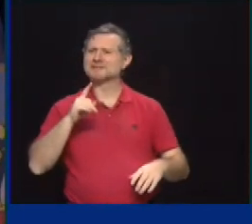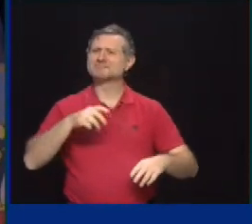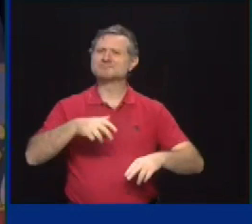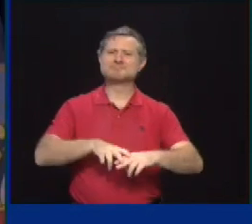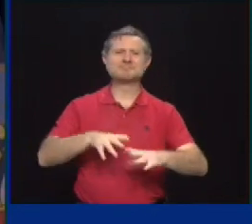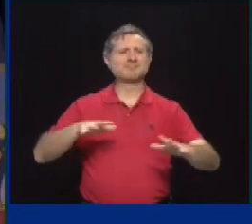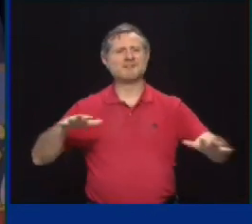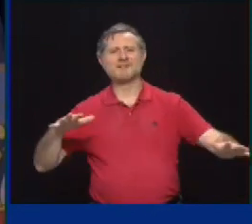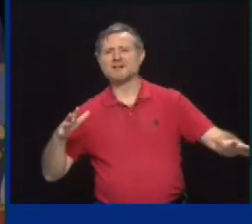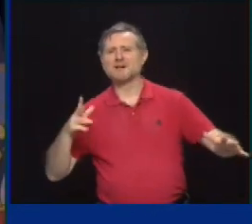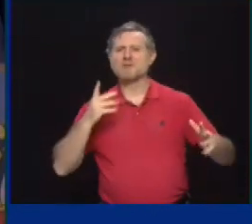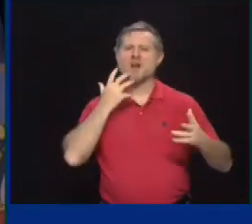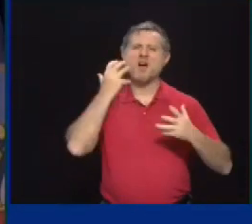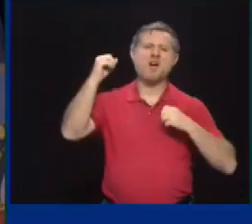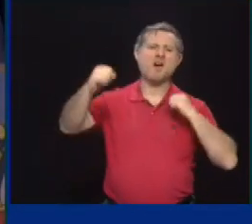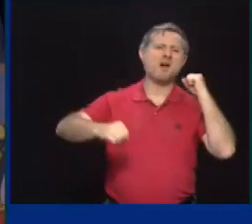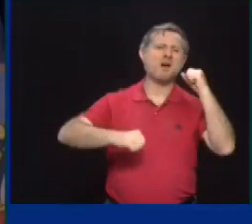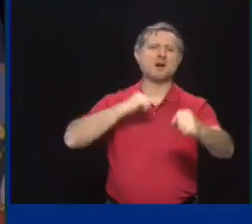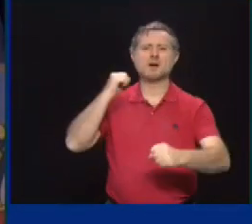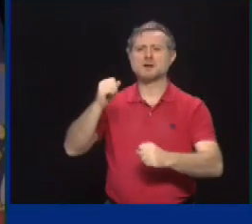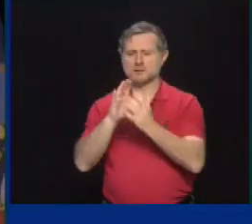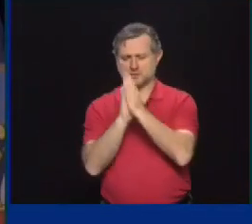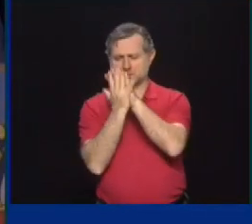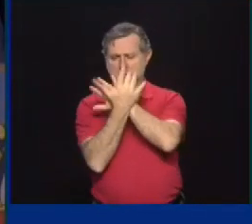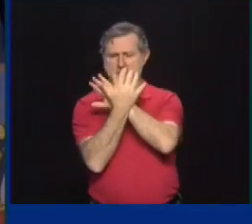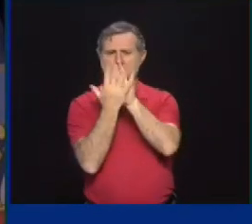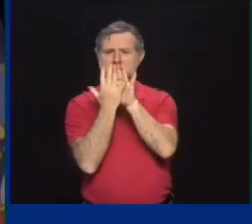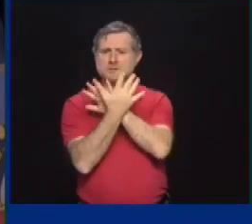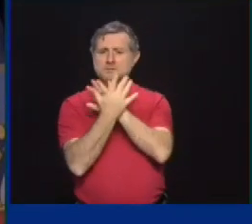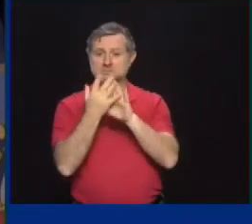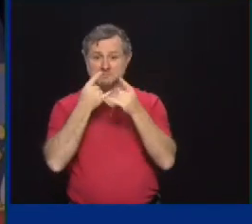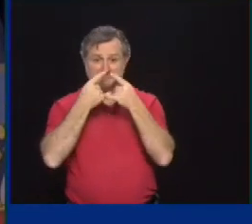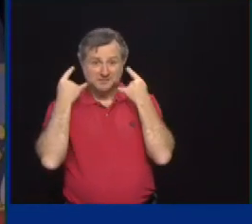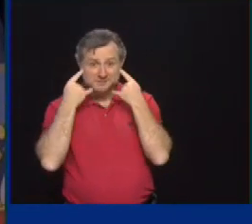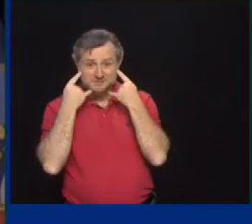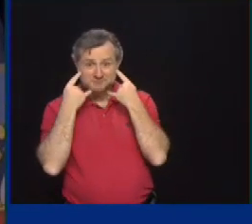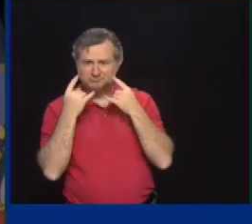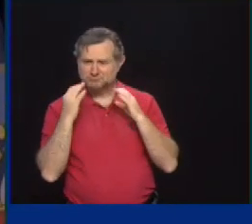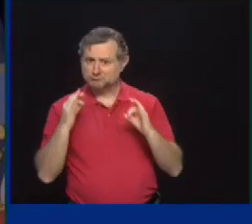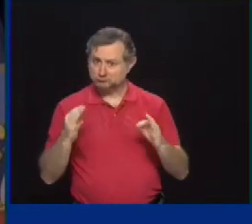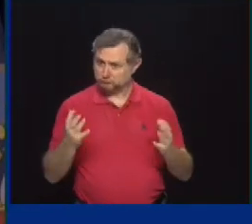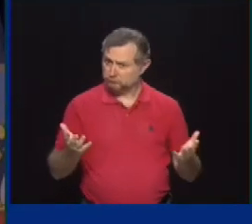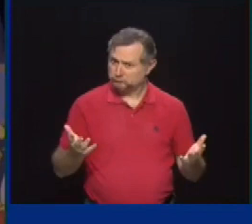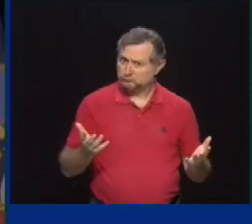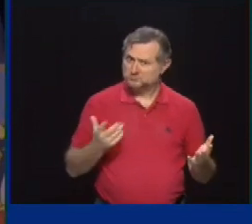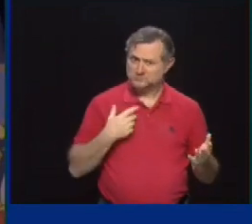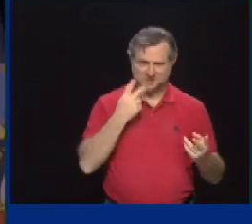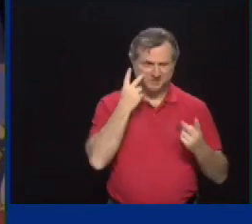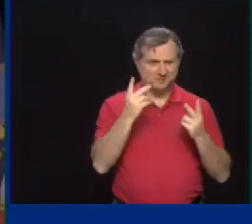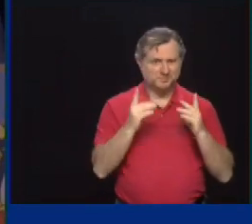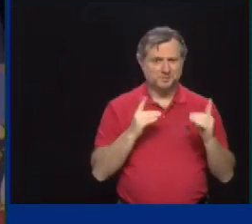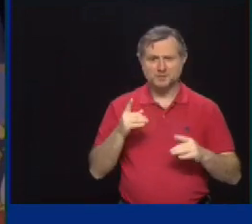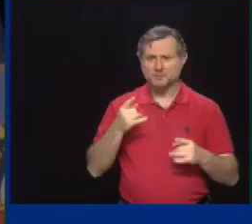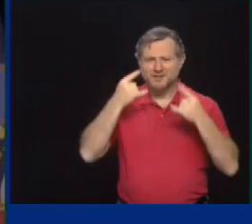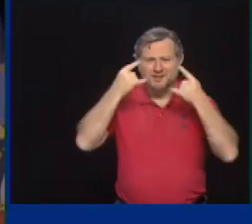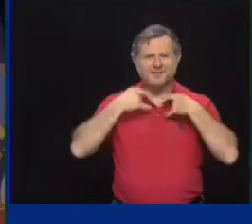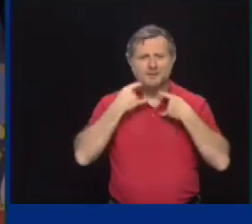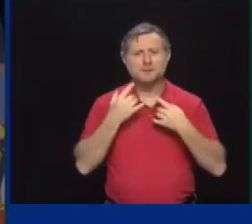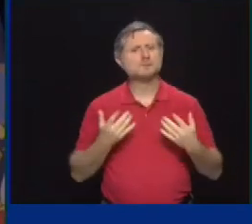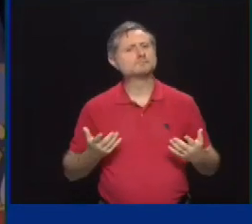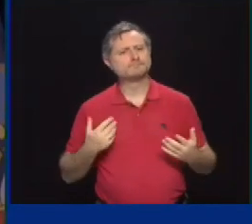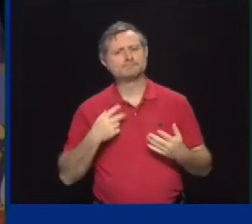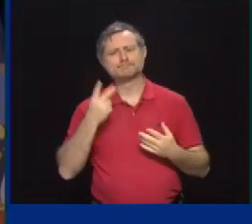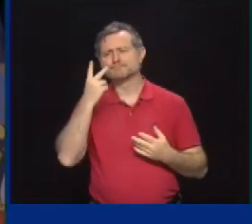shouting going on. I'm not sure all the masks are on all the time. I've seen a lot of people without masks. So having experienced this, I know that the